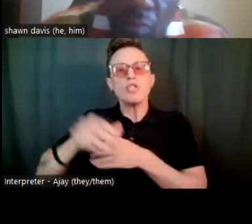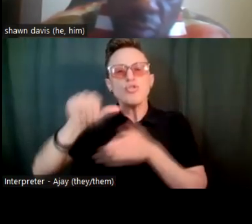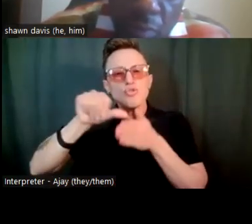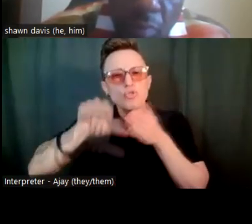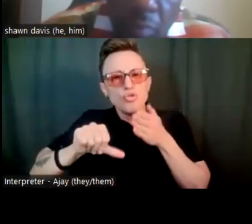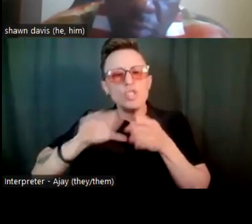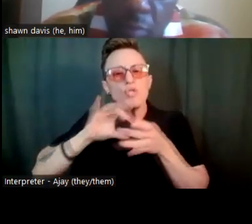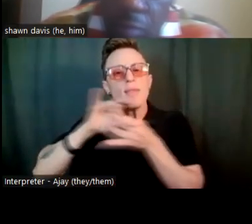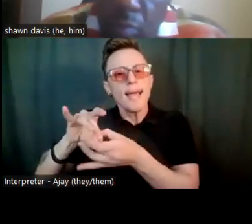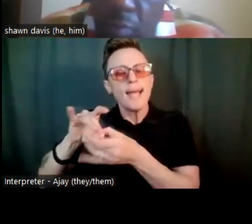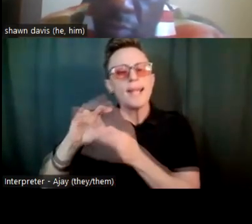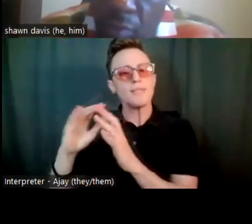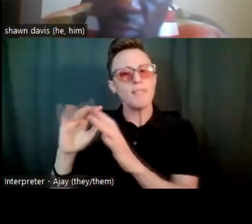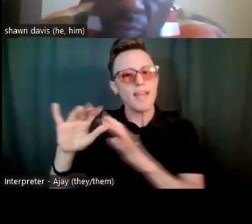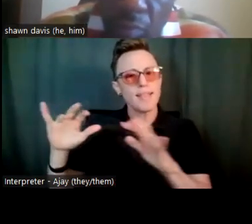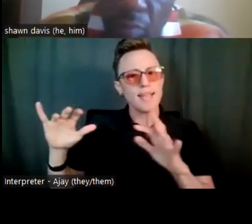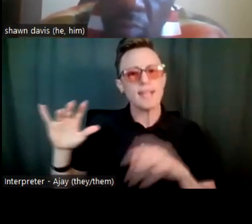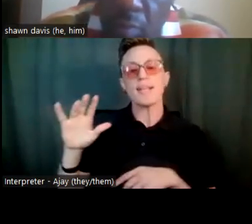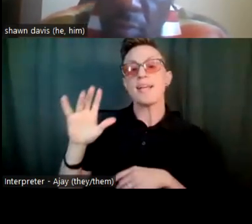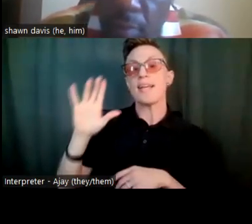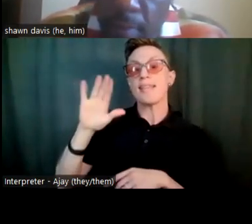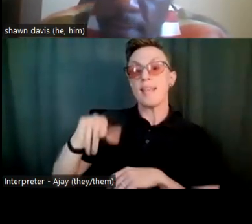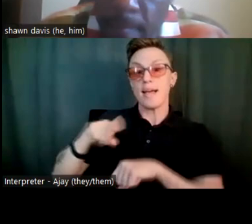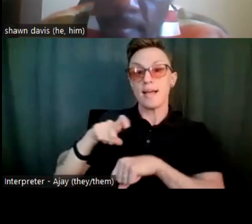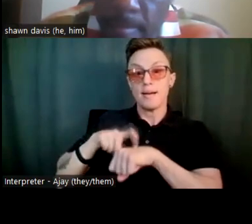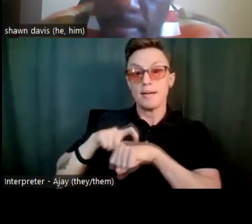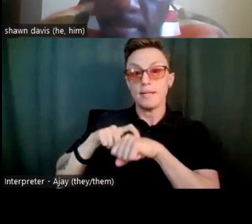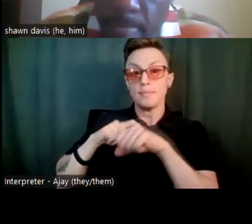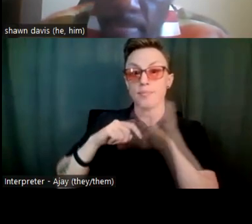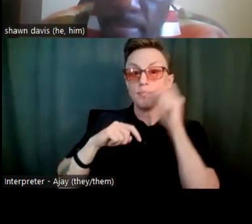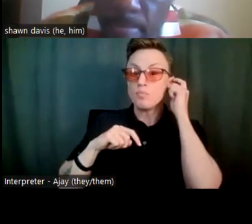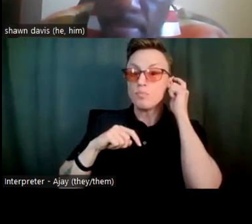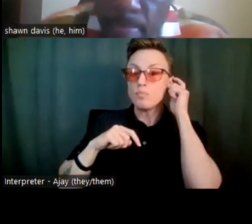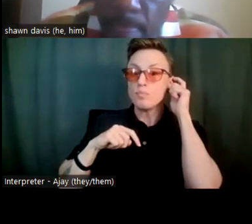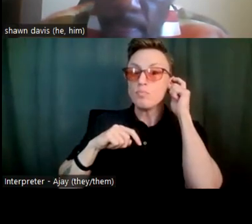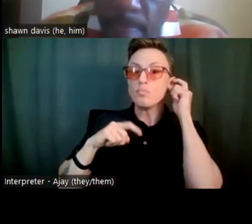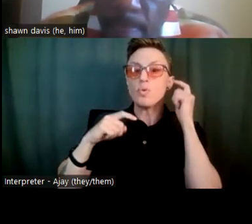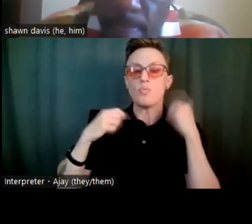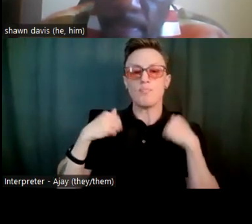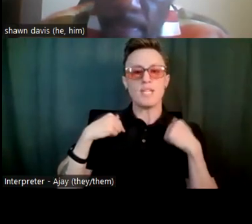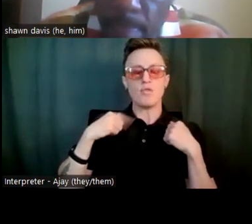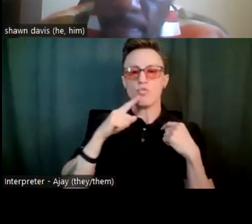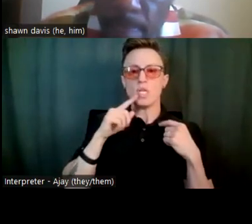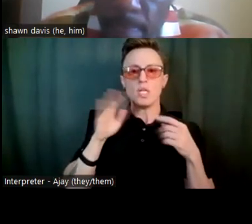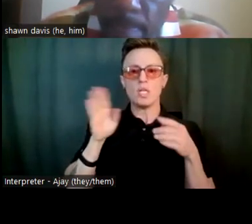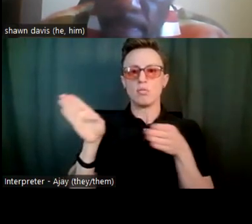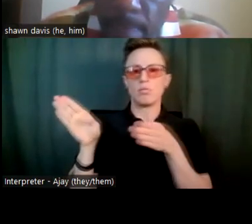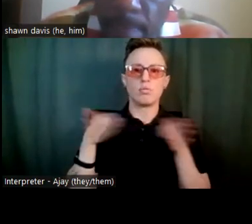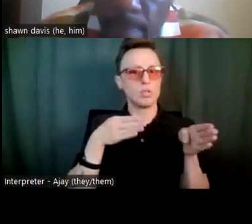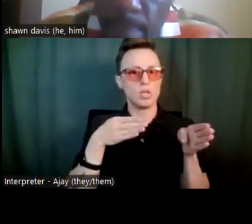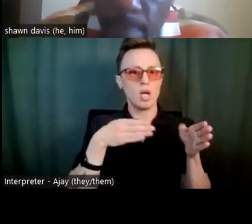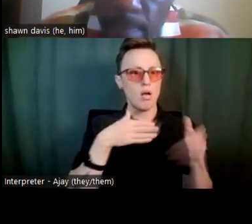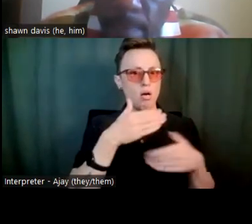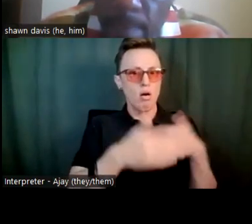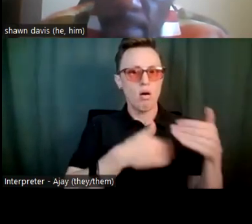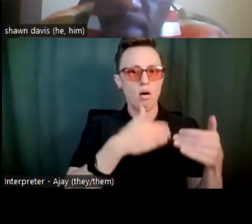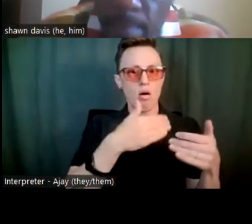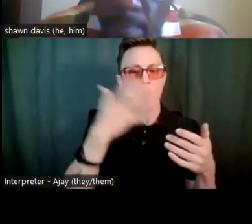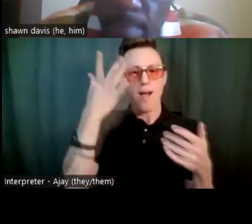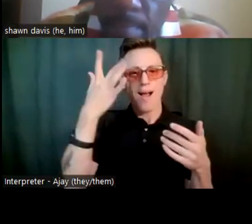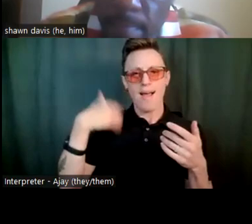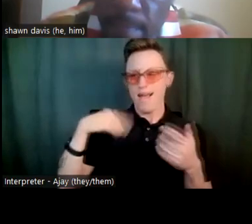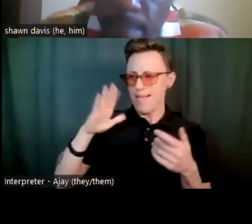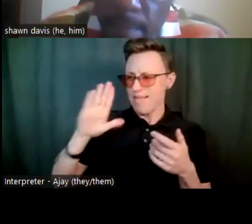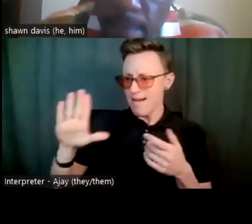thing. And at that point was the pivotal moment for me because being there in the